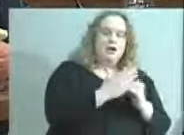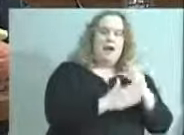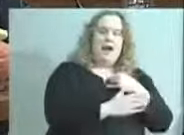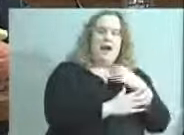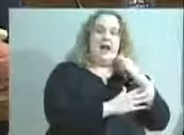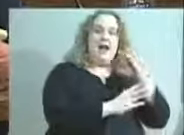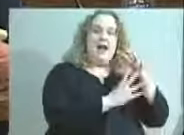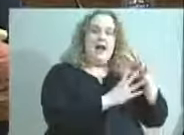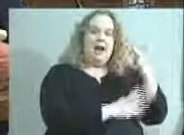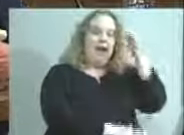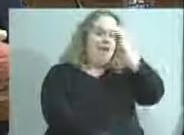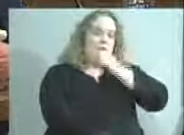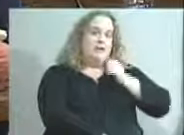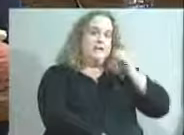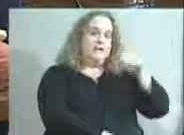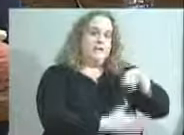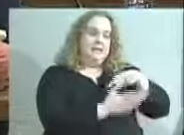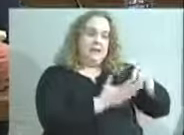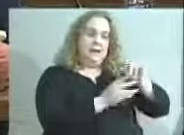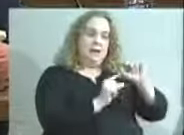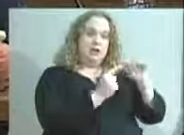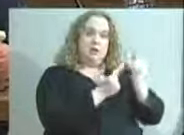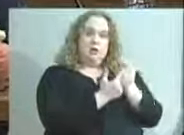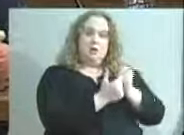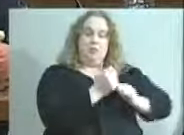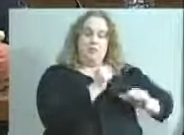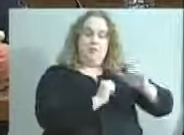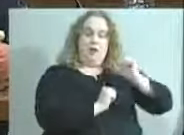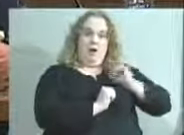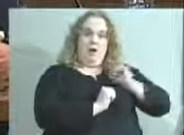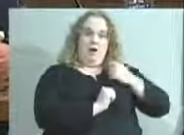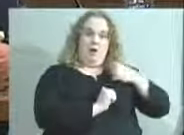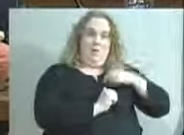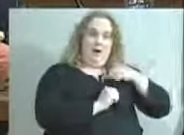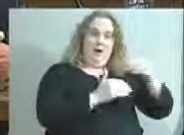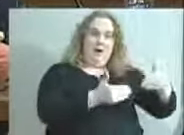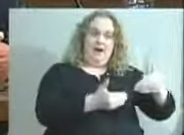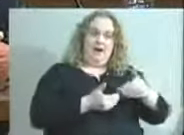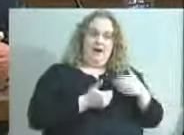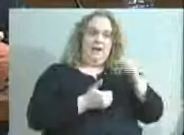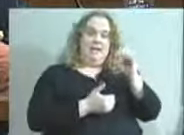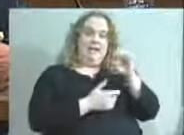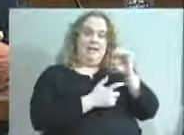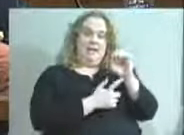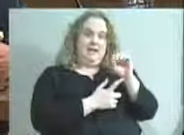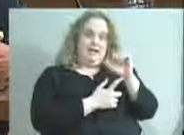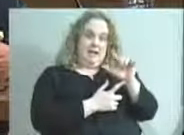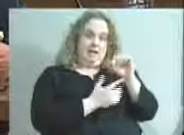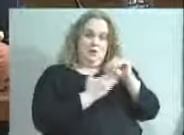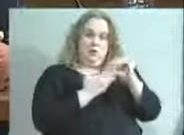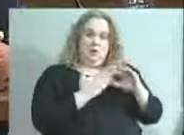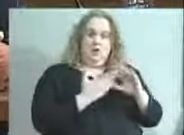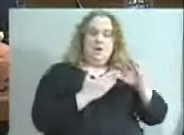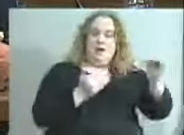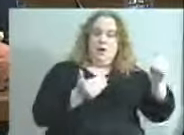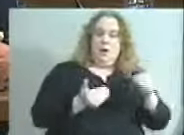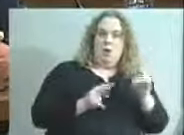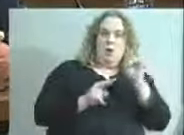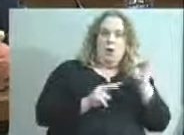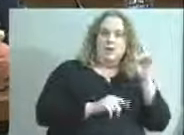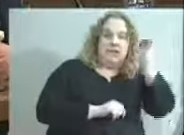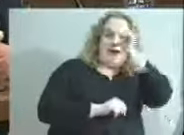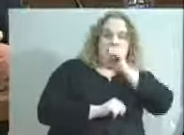perform, and they had invited the ESL students in to watch the African dance troupe.